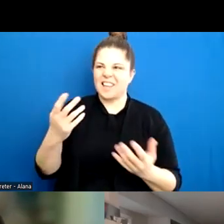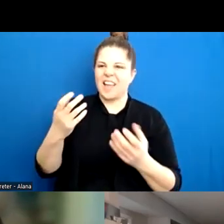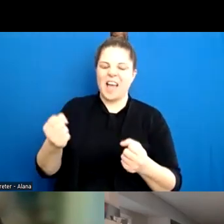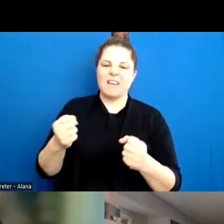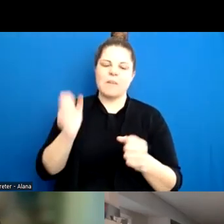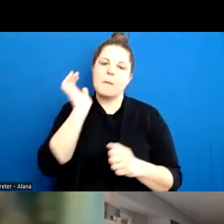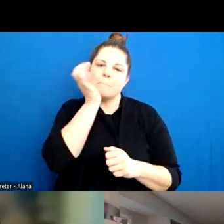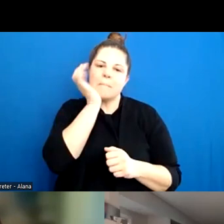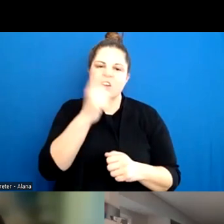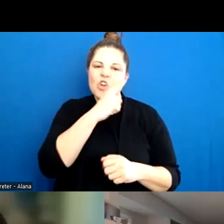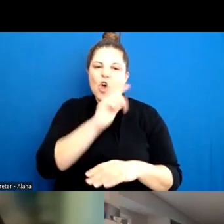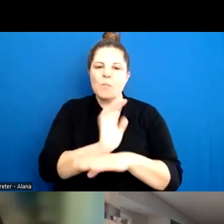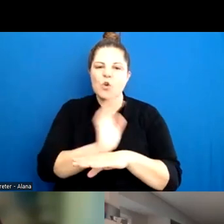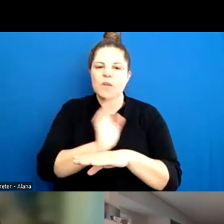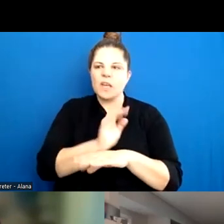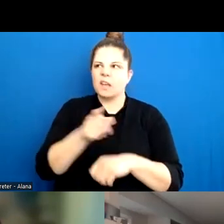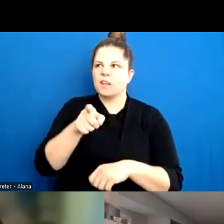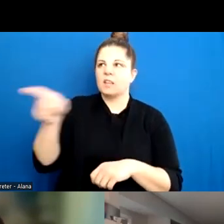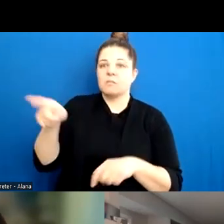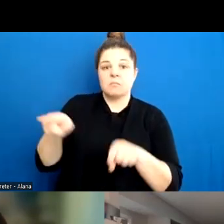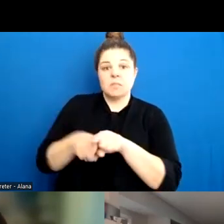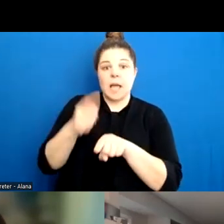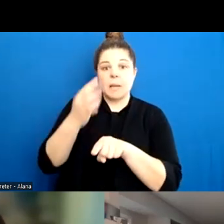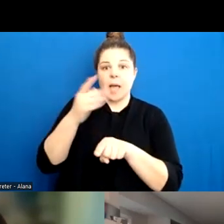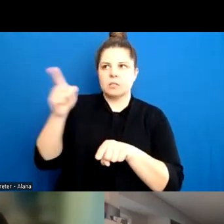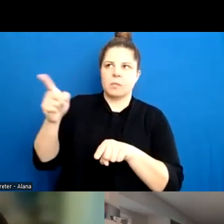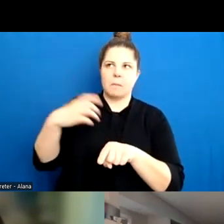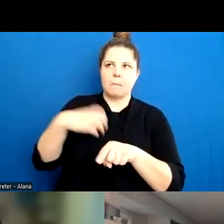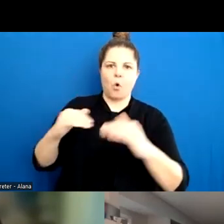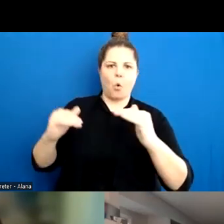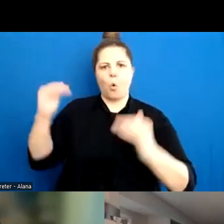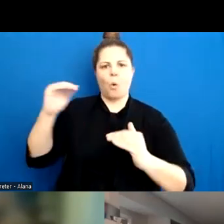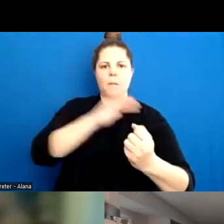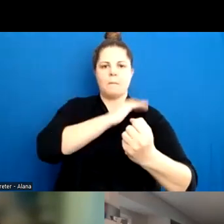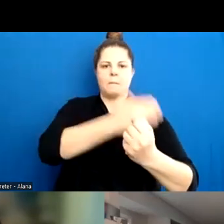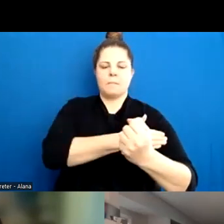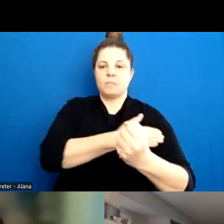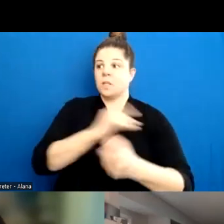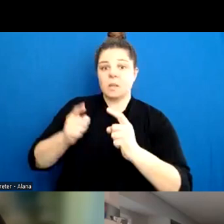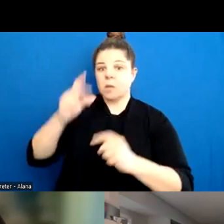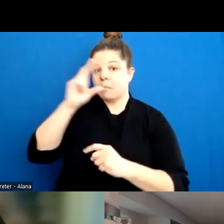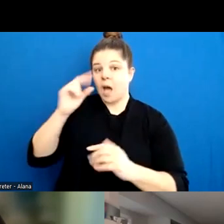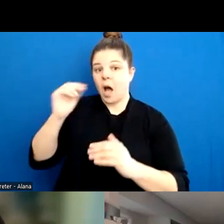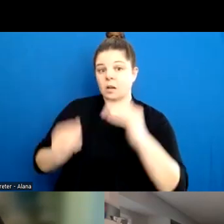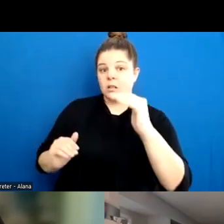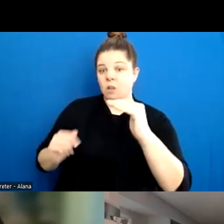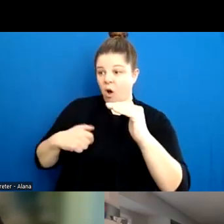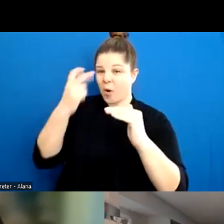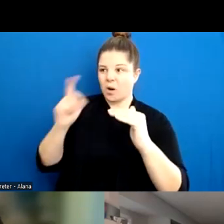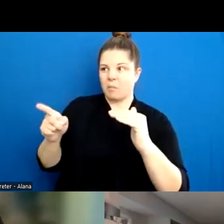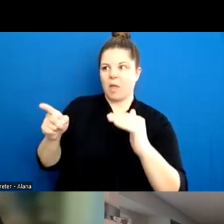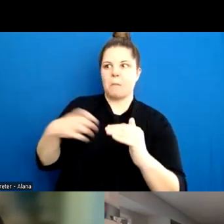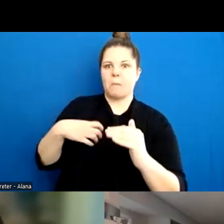people with social power might be the same age, might even be a bit younger than them. But there's nevertheless still this